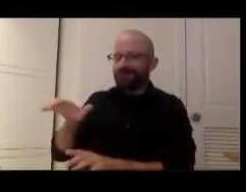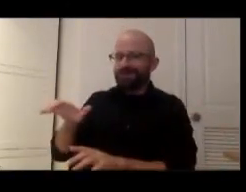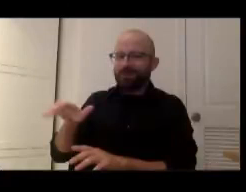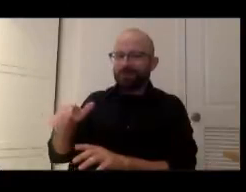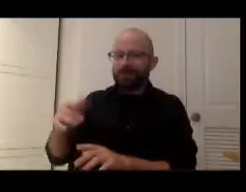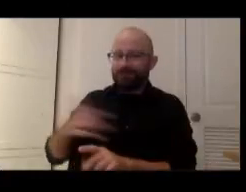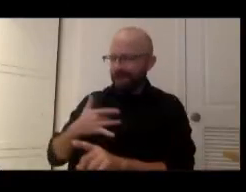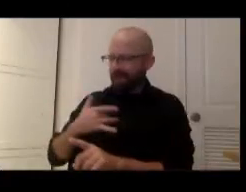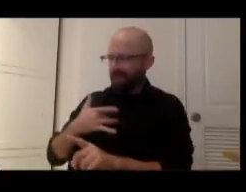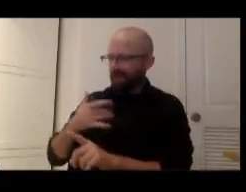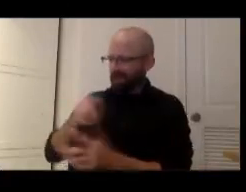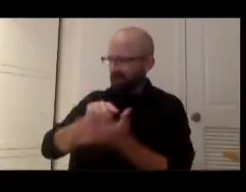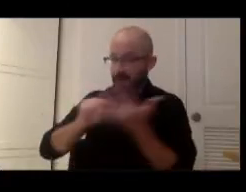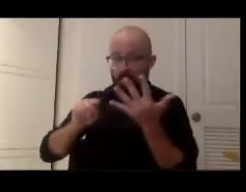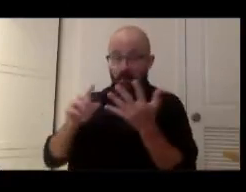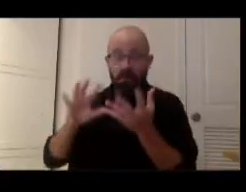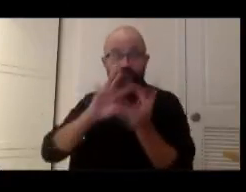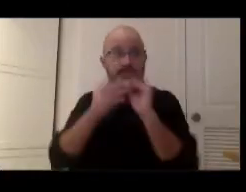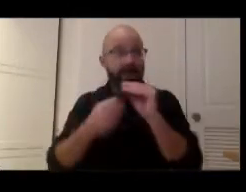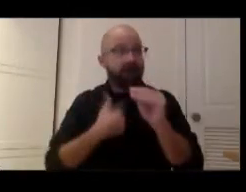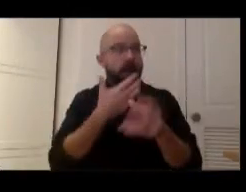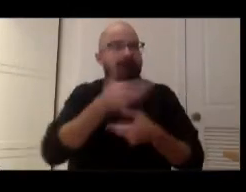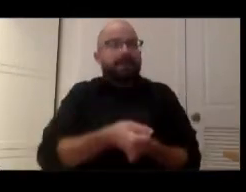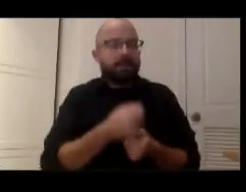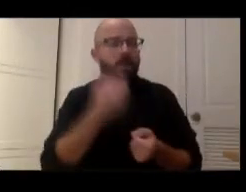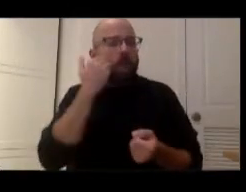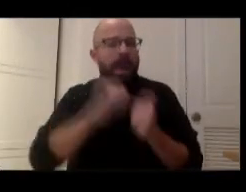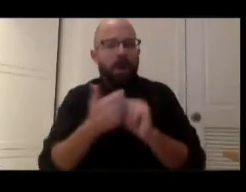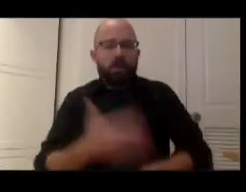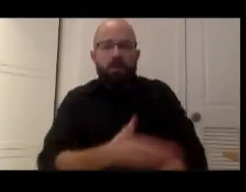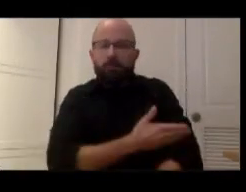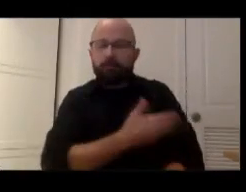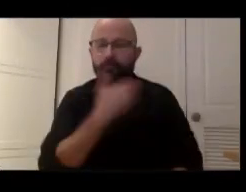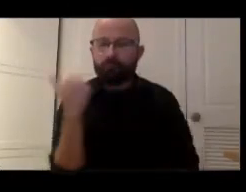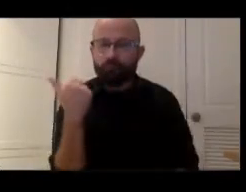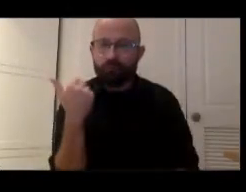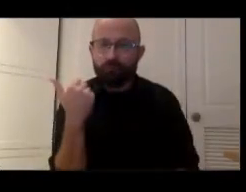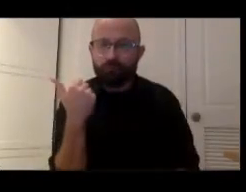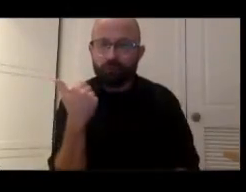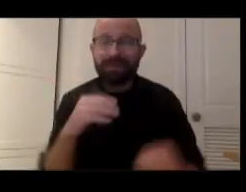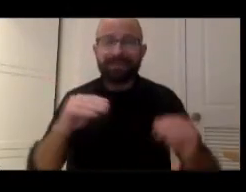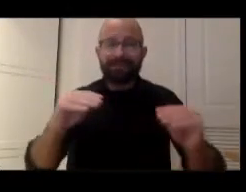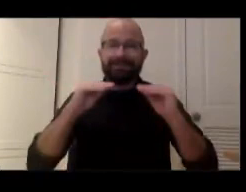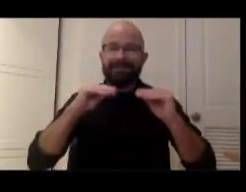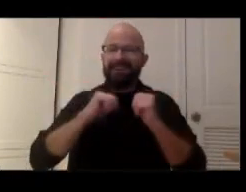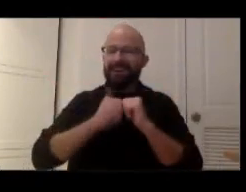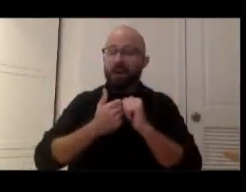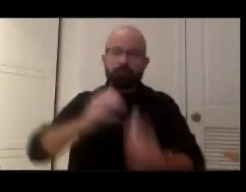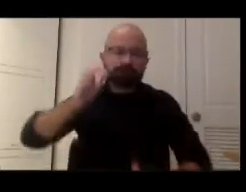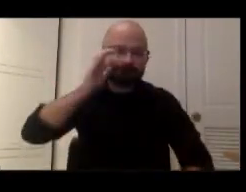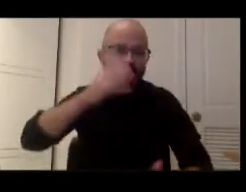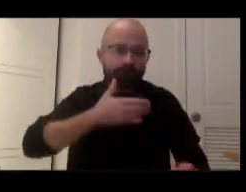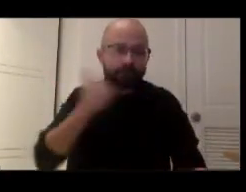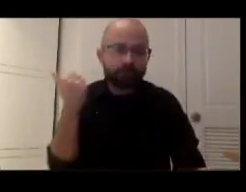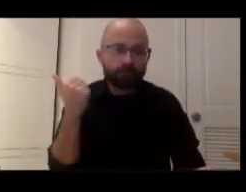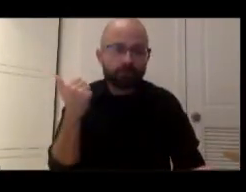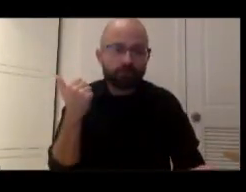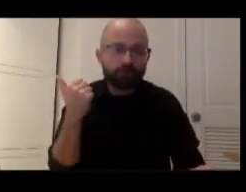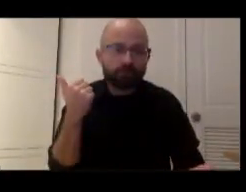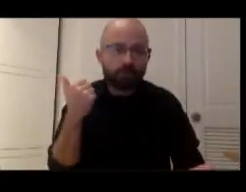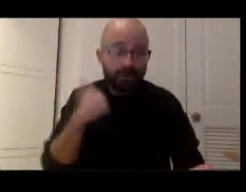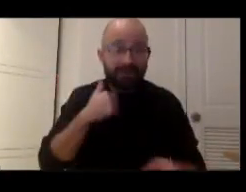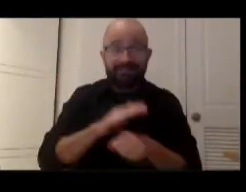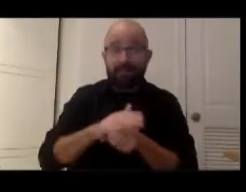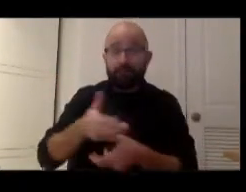we could be doing better, are teaching us how to listen better, and have enough trust with us